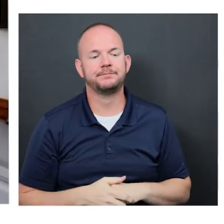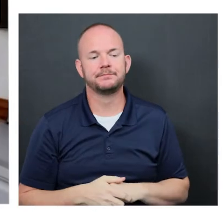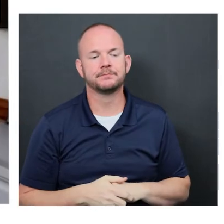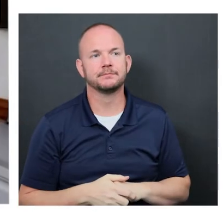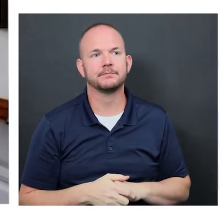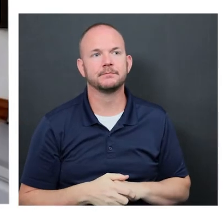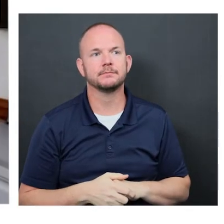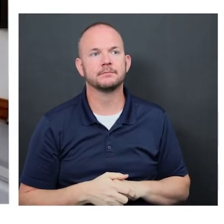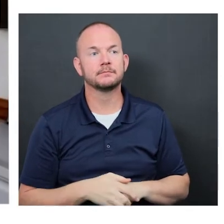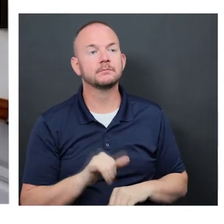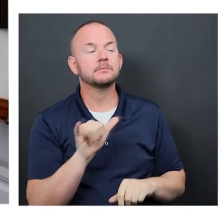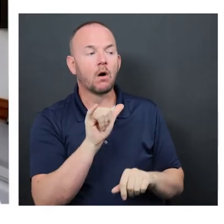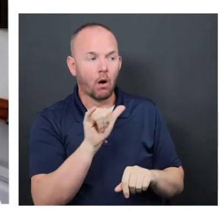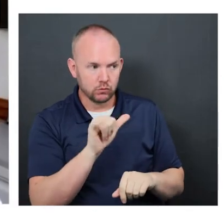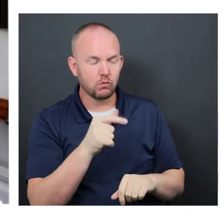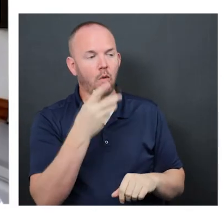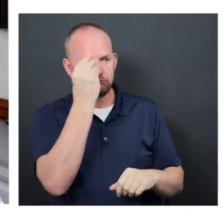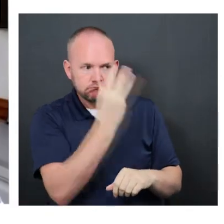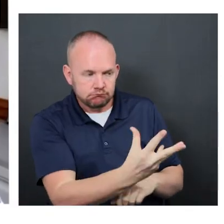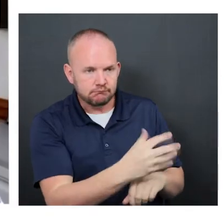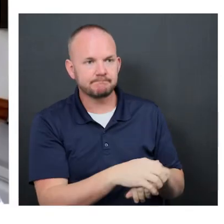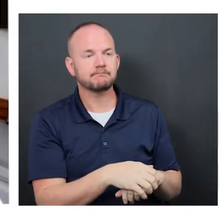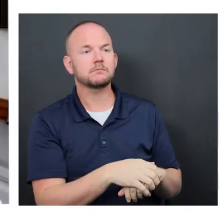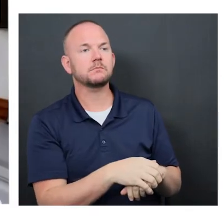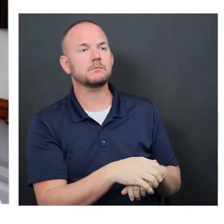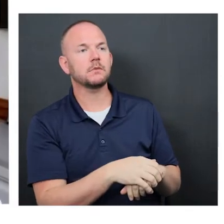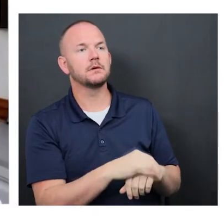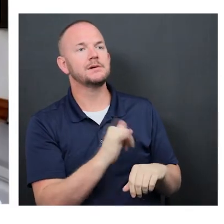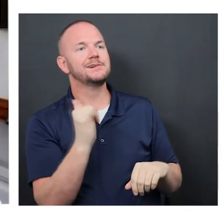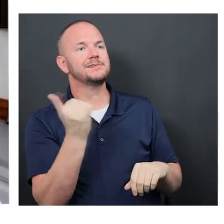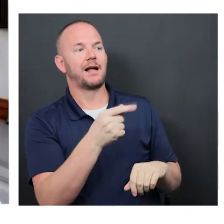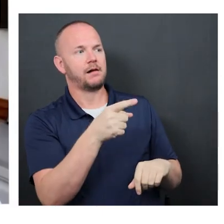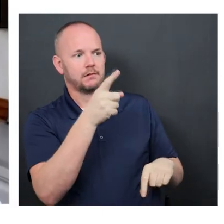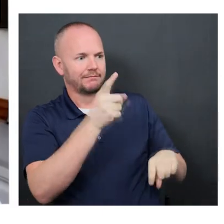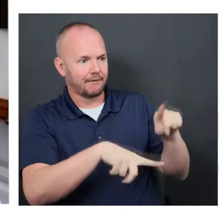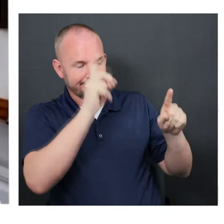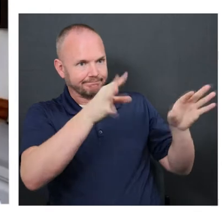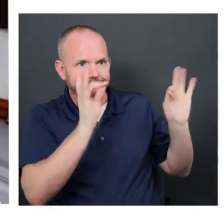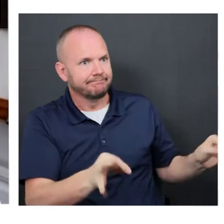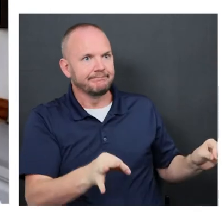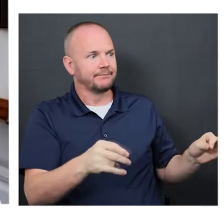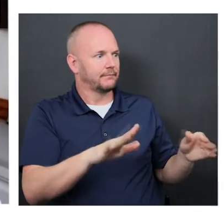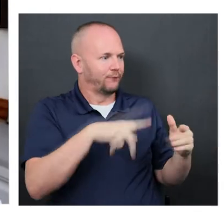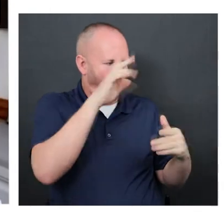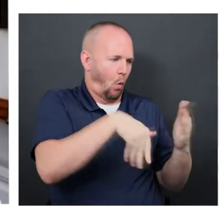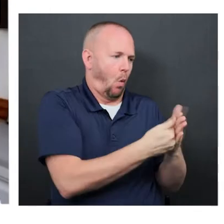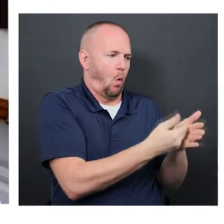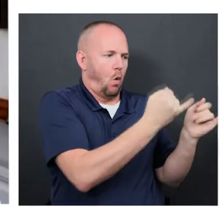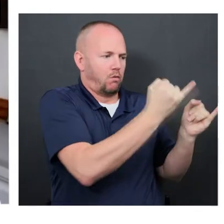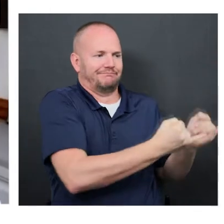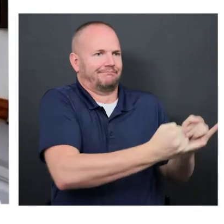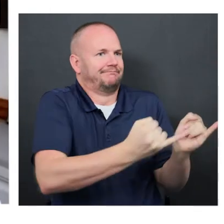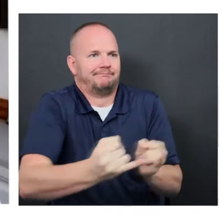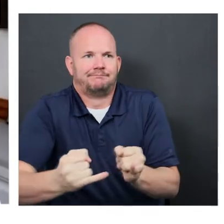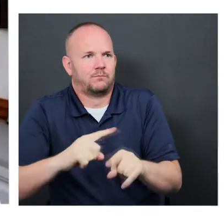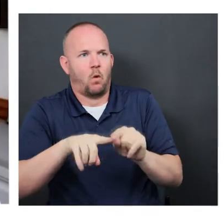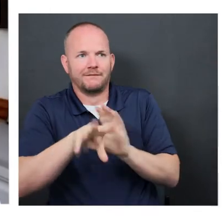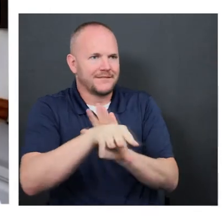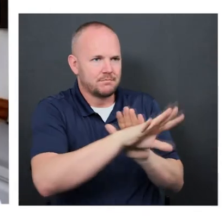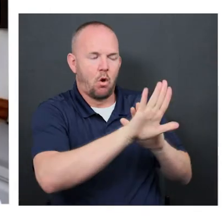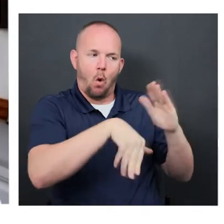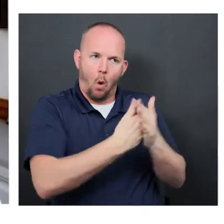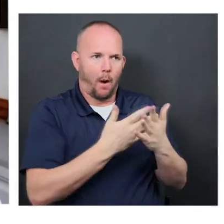that would dispatch in person. And by the way, it wasn't like you could choose. I'll go in person. I'll stay. I'll only do video.